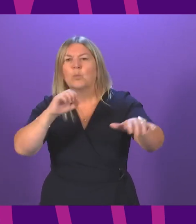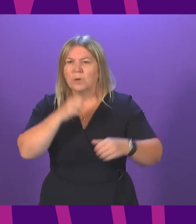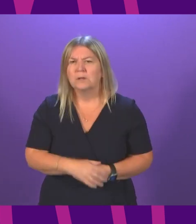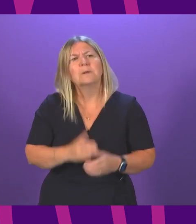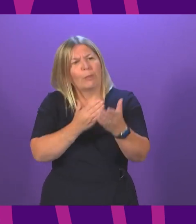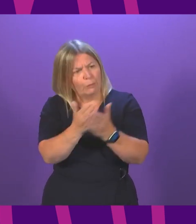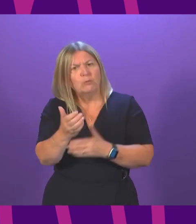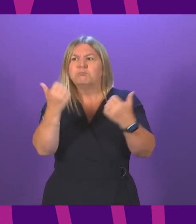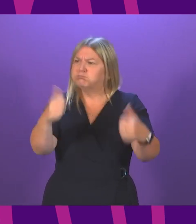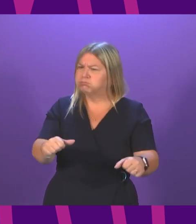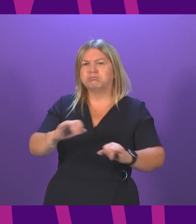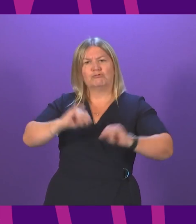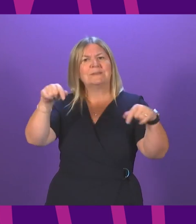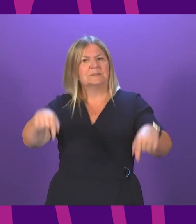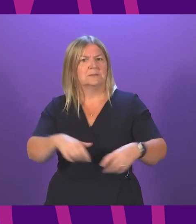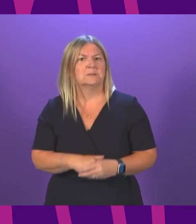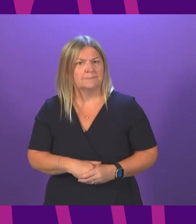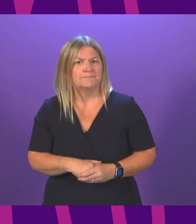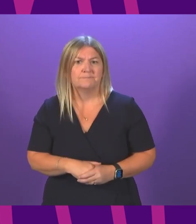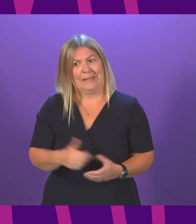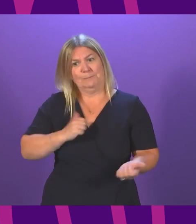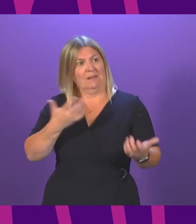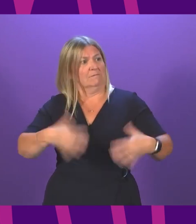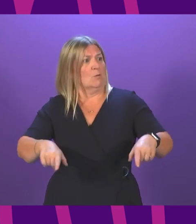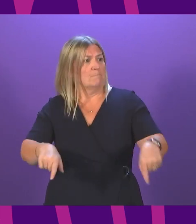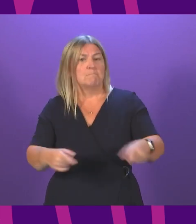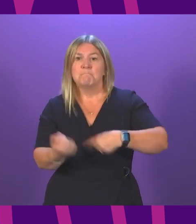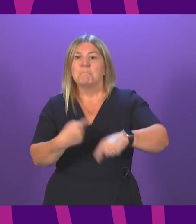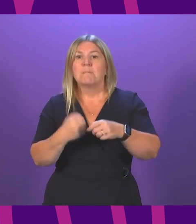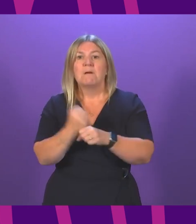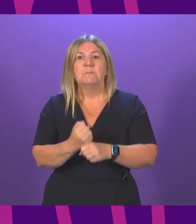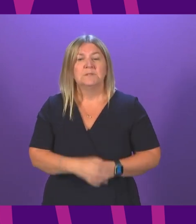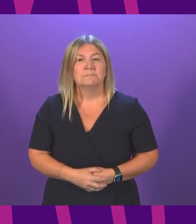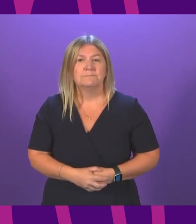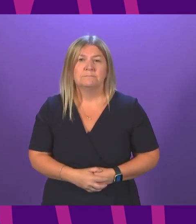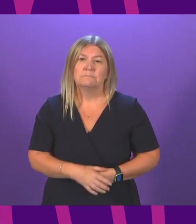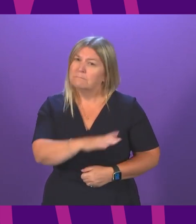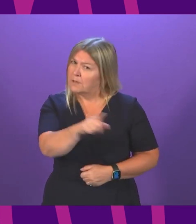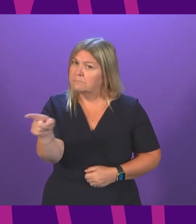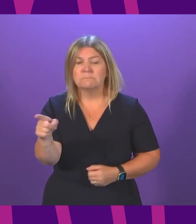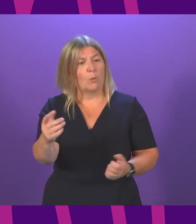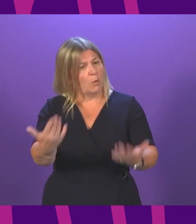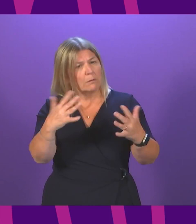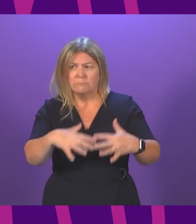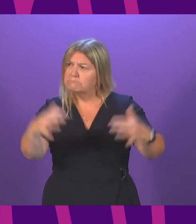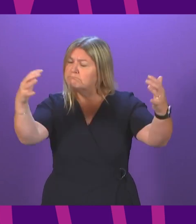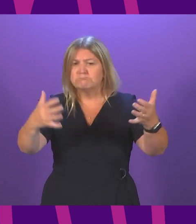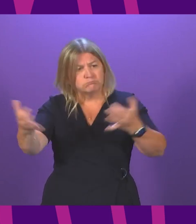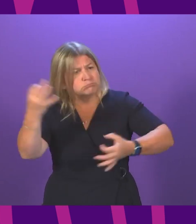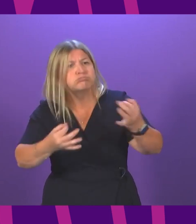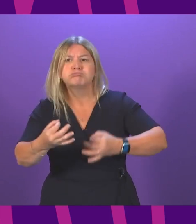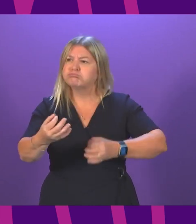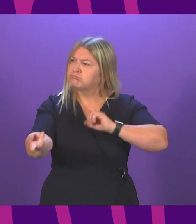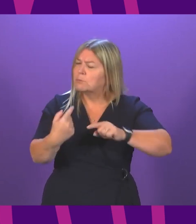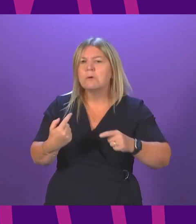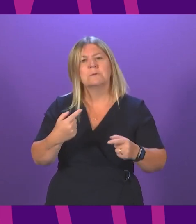responsible manner that people expect from their government. And I welcome all contributions from across this chamber to